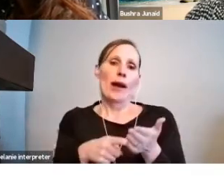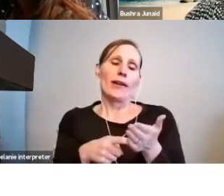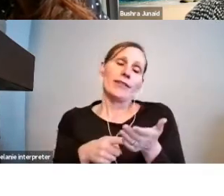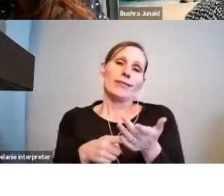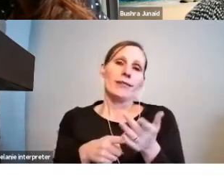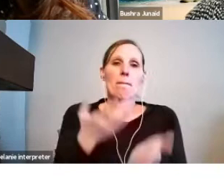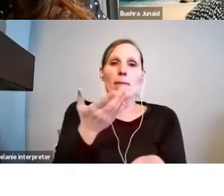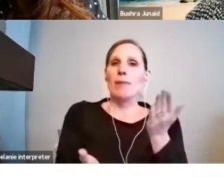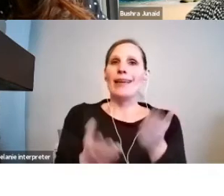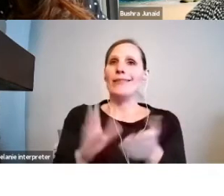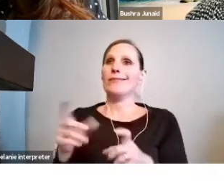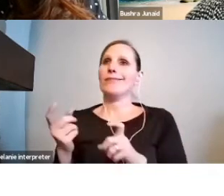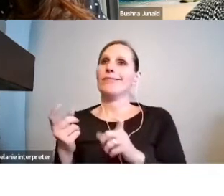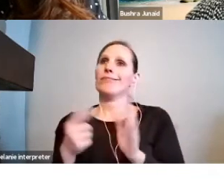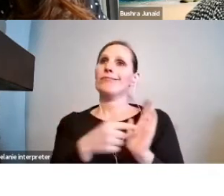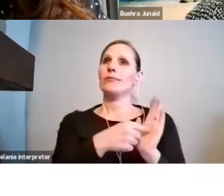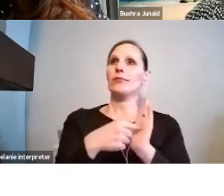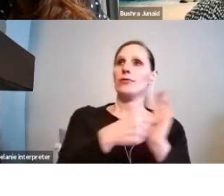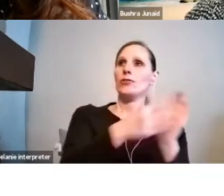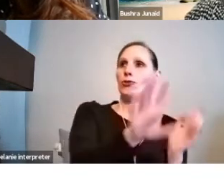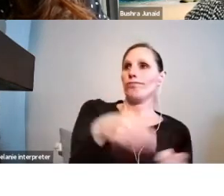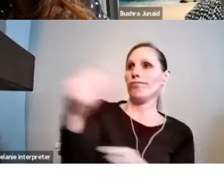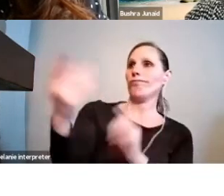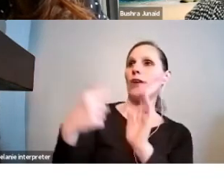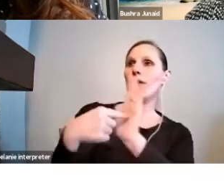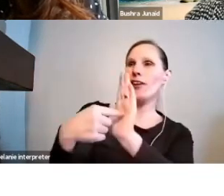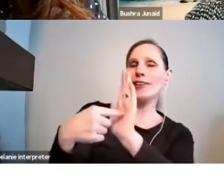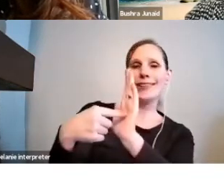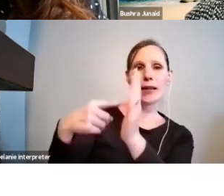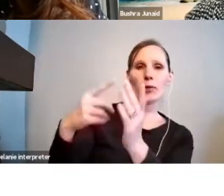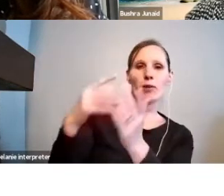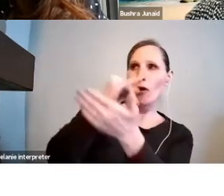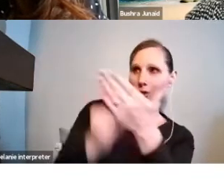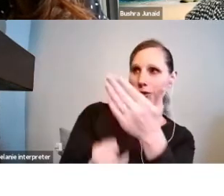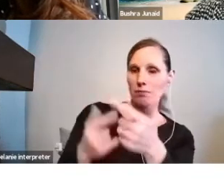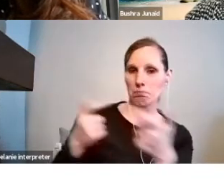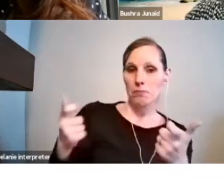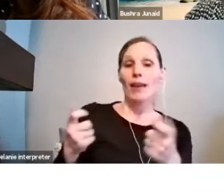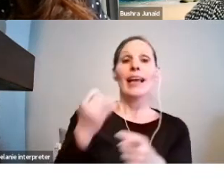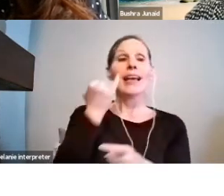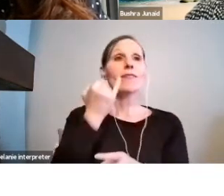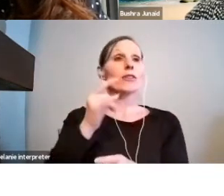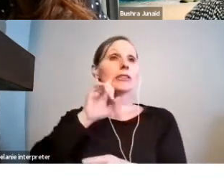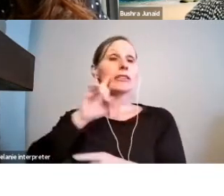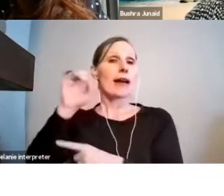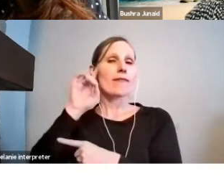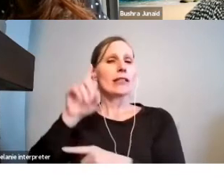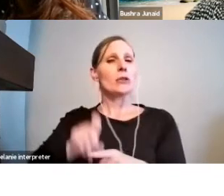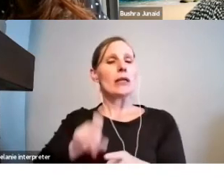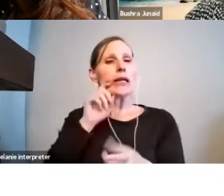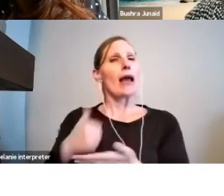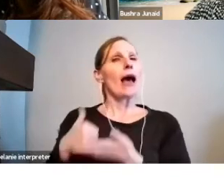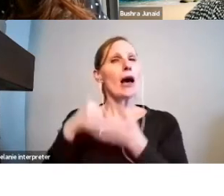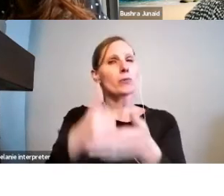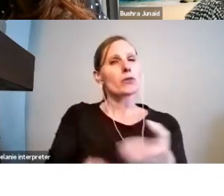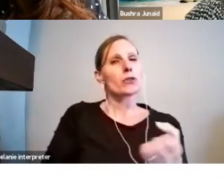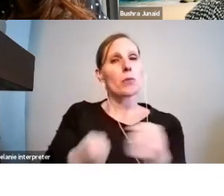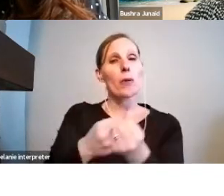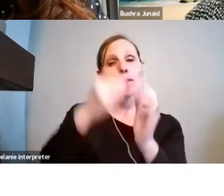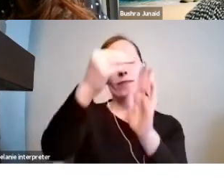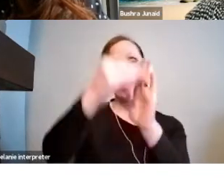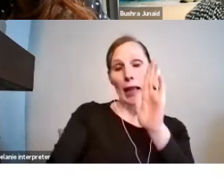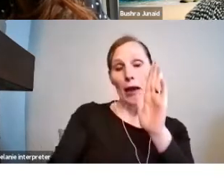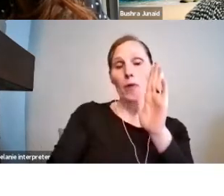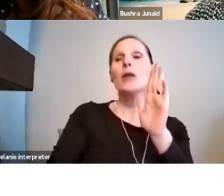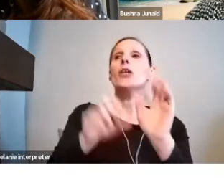If you have a disability or are deaf and need the help of a service provider to complete your application, you can